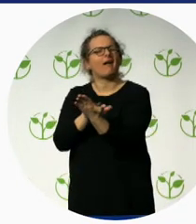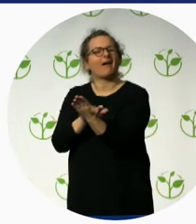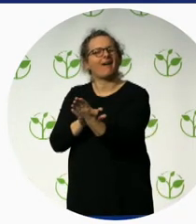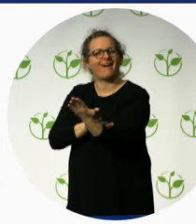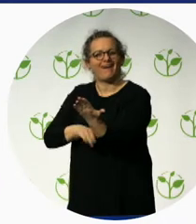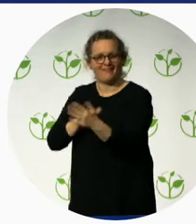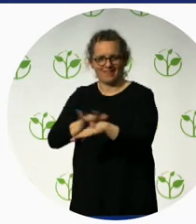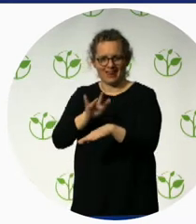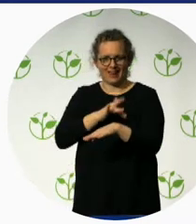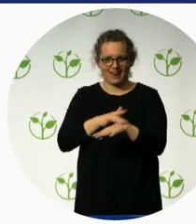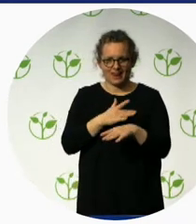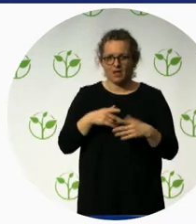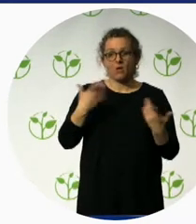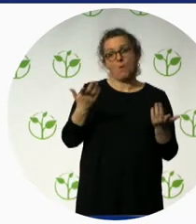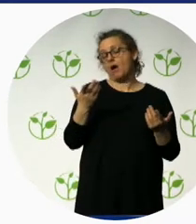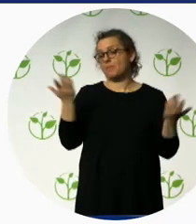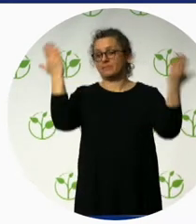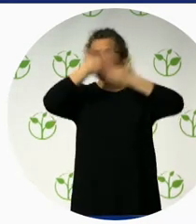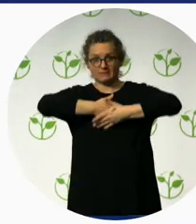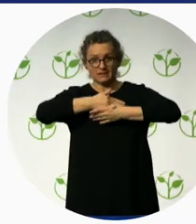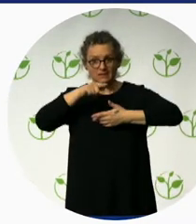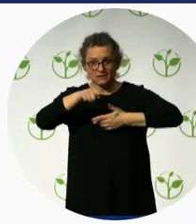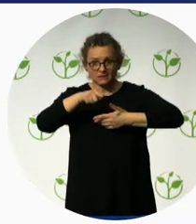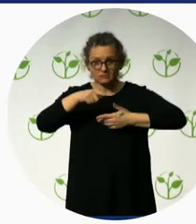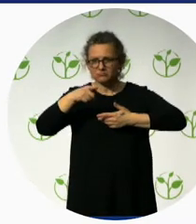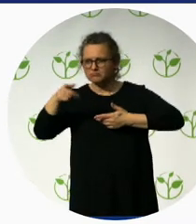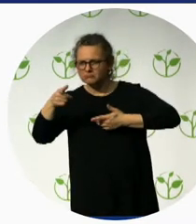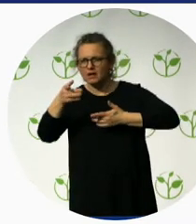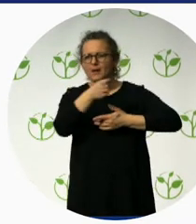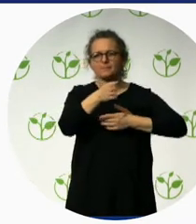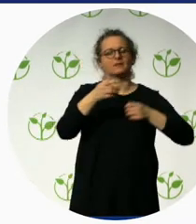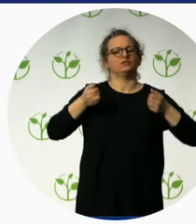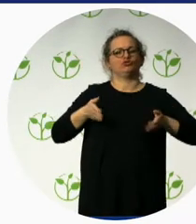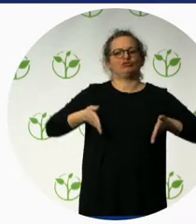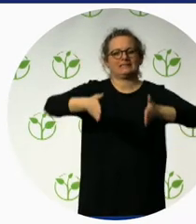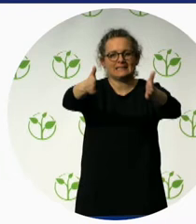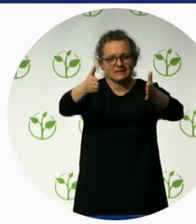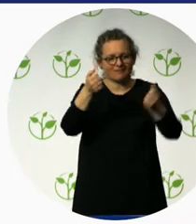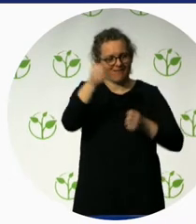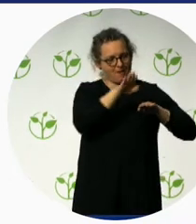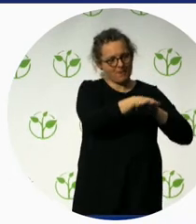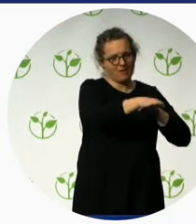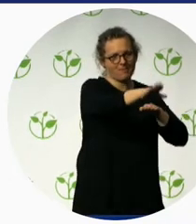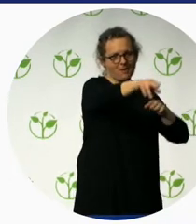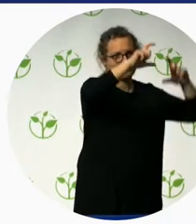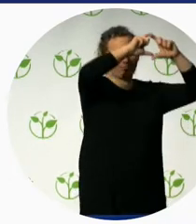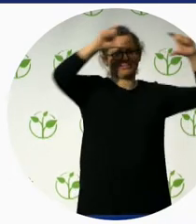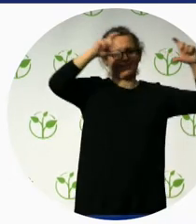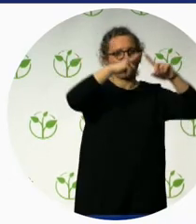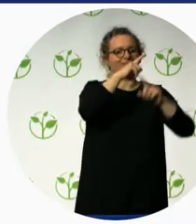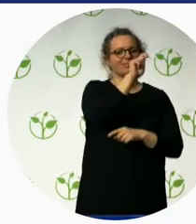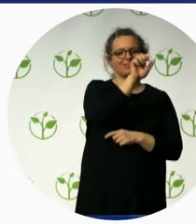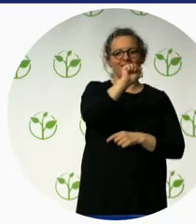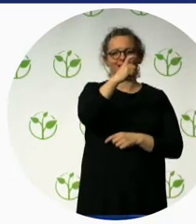This is AlloTaxi. Also, we mobilized this company. Now, this company